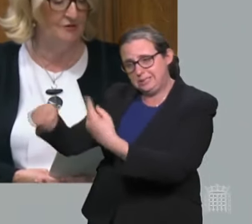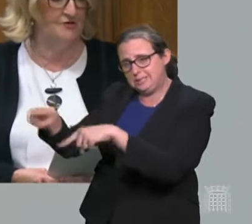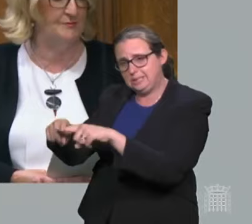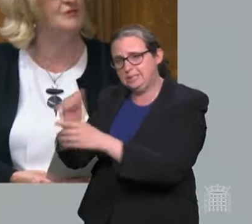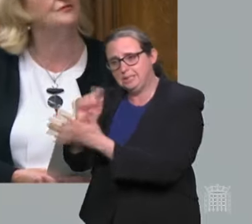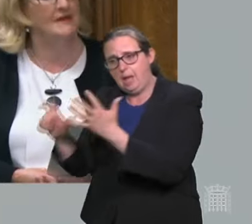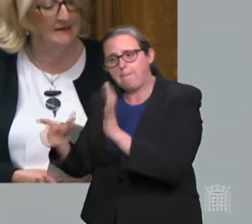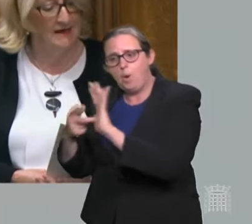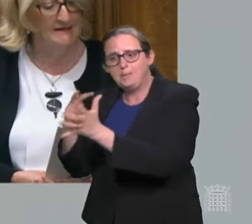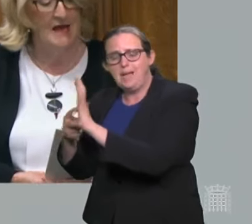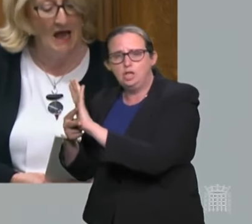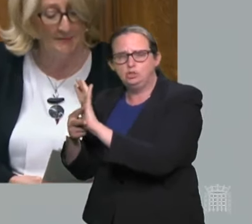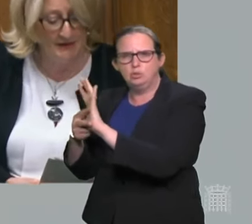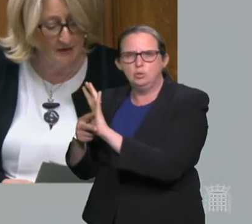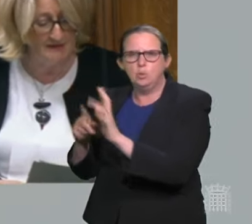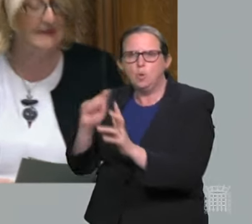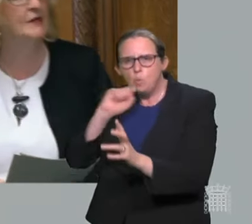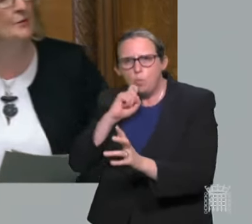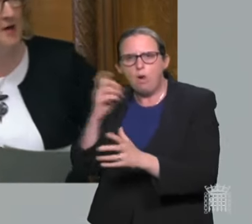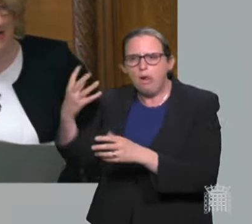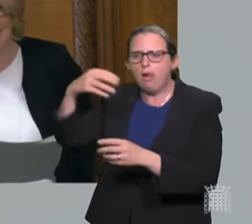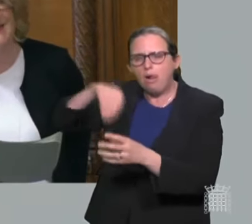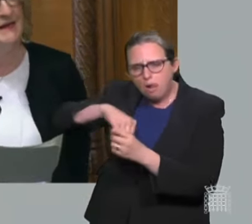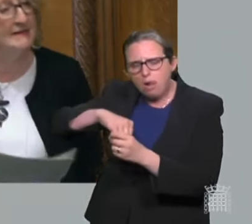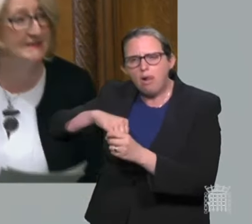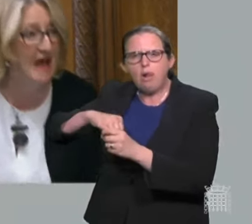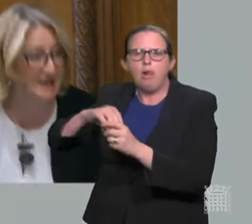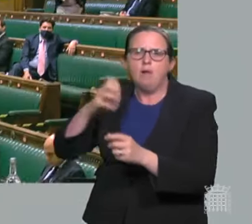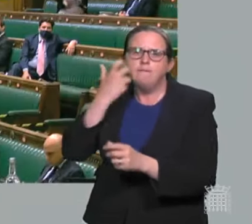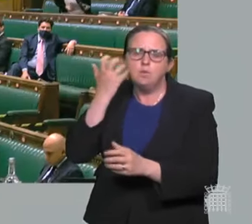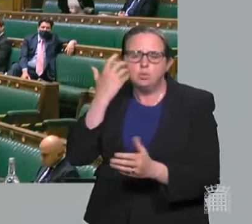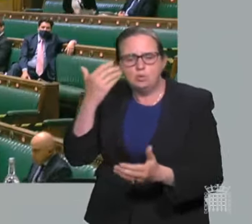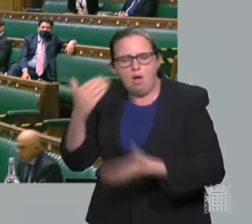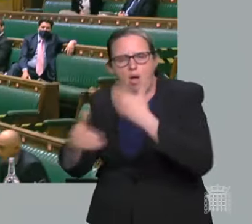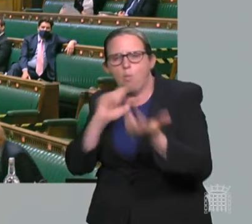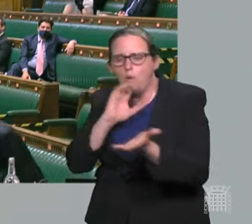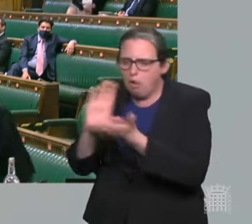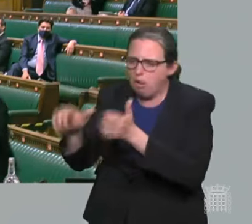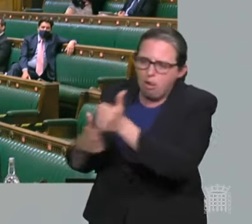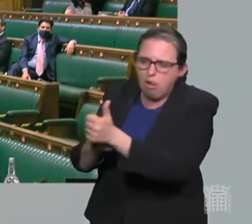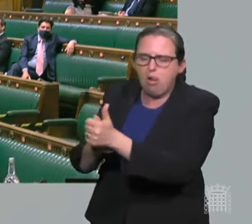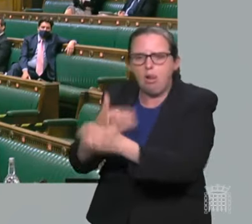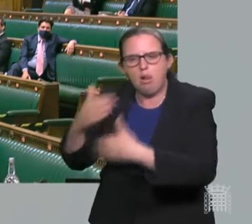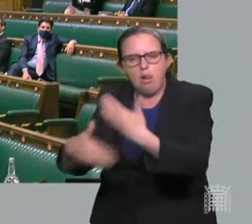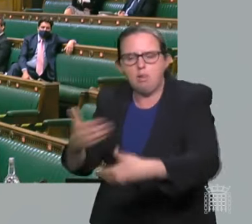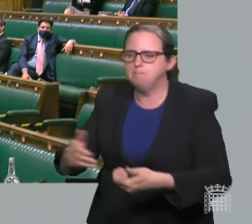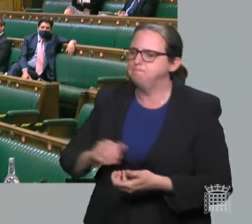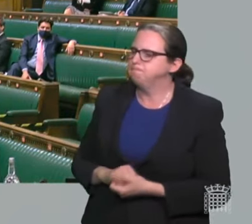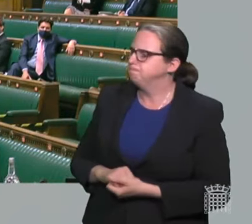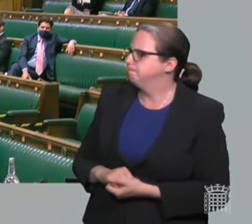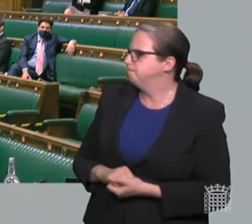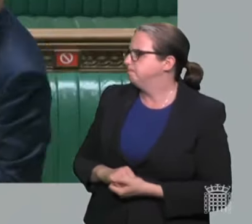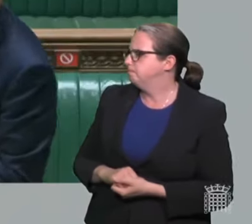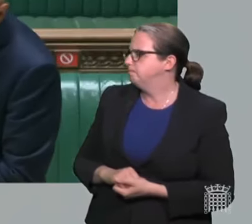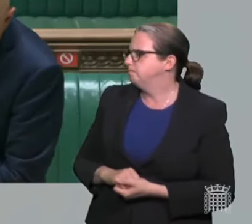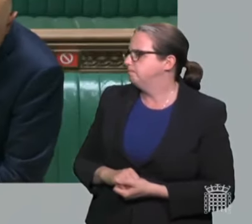invaluable contribution recognised and be included as equal partners in its design? Madam Deputy Speaker, I'm very happy